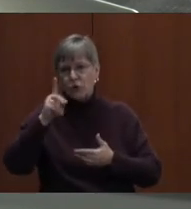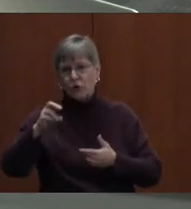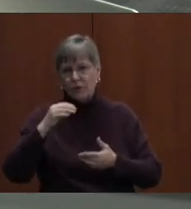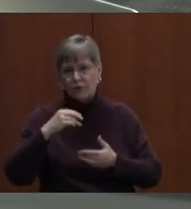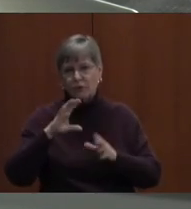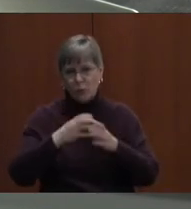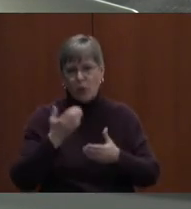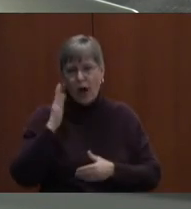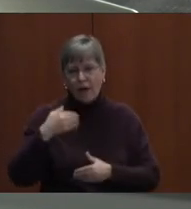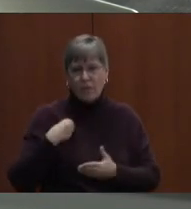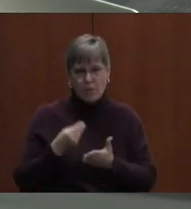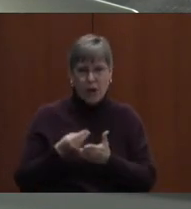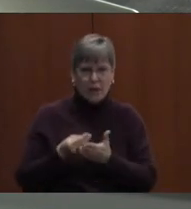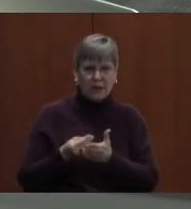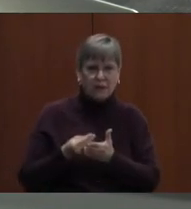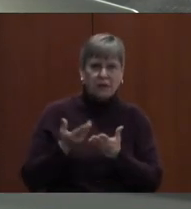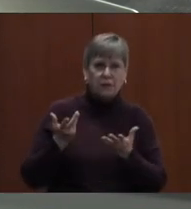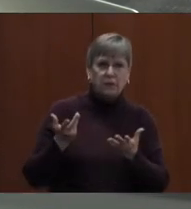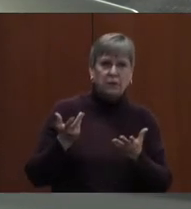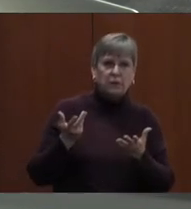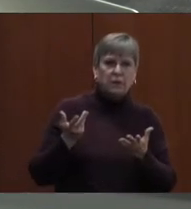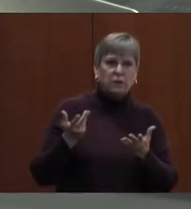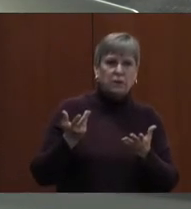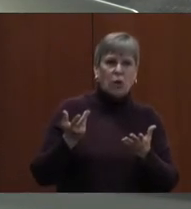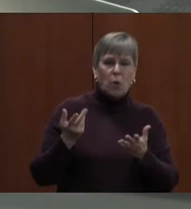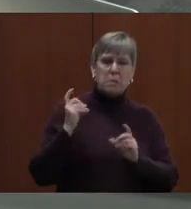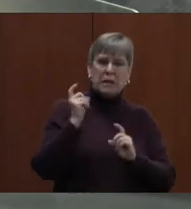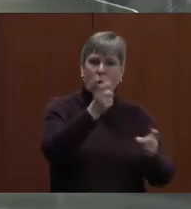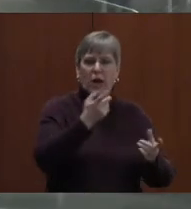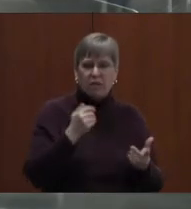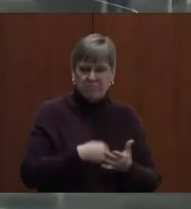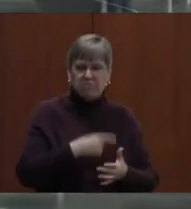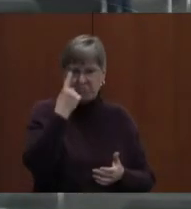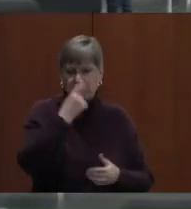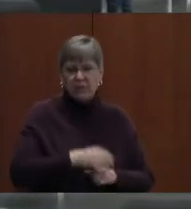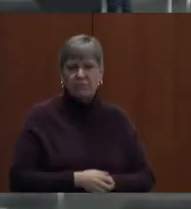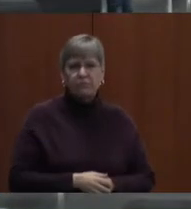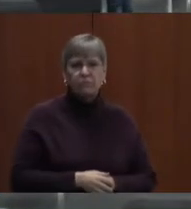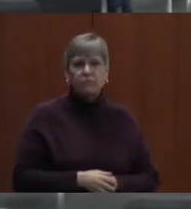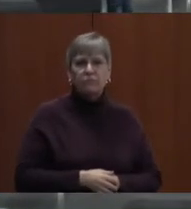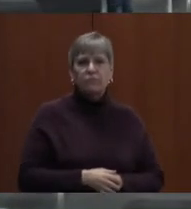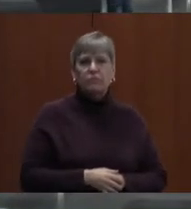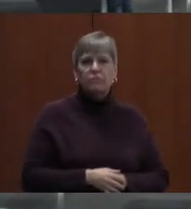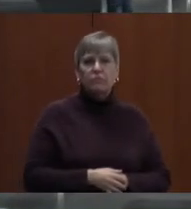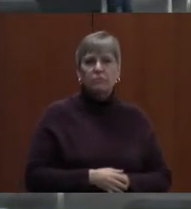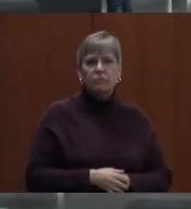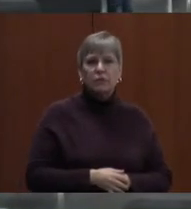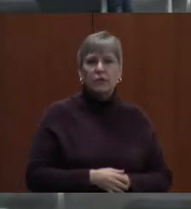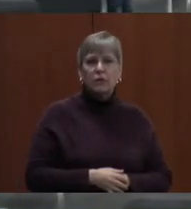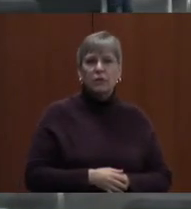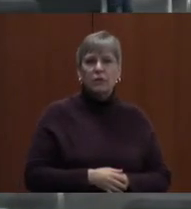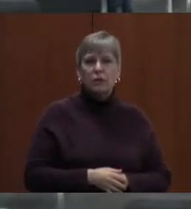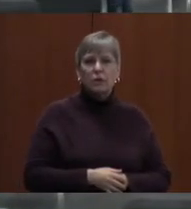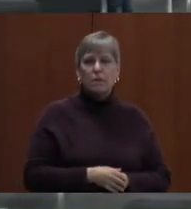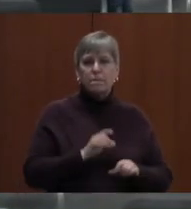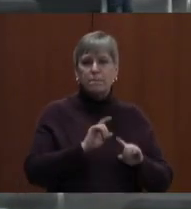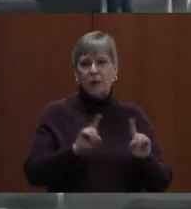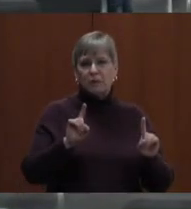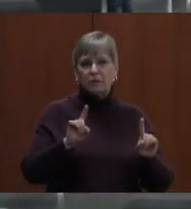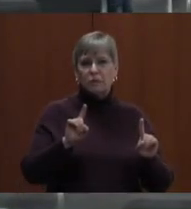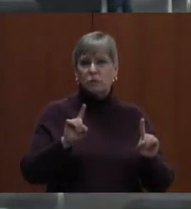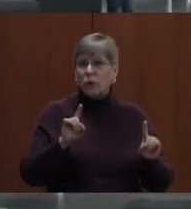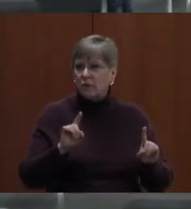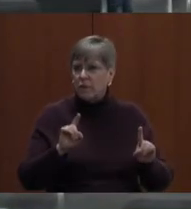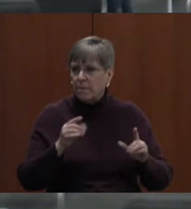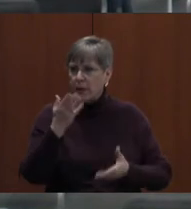don't need to go door-to-door seeking donations. Although, maybe it would fund the budget. Sorry. Maybe